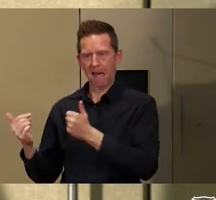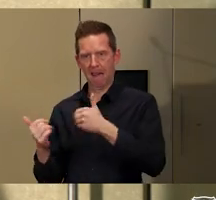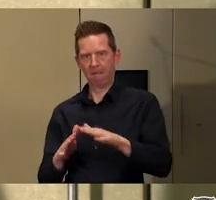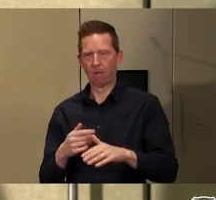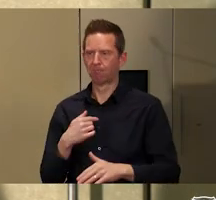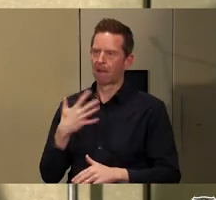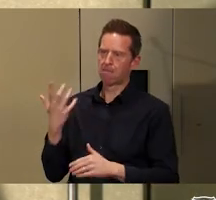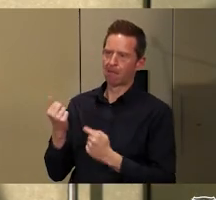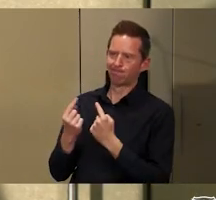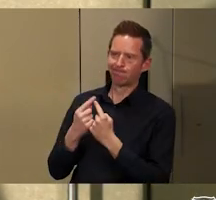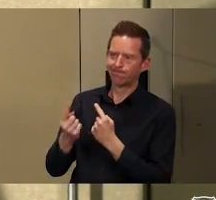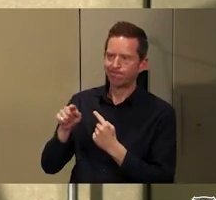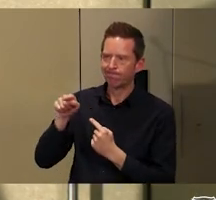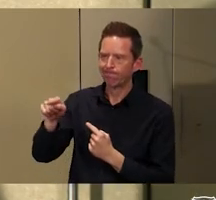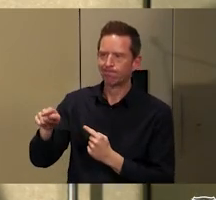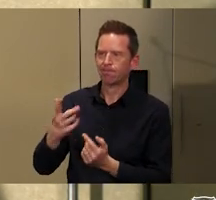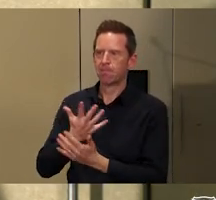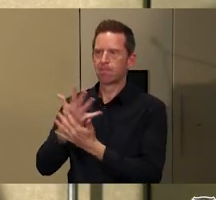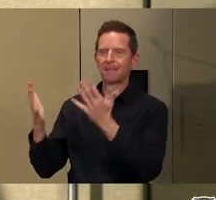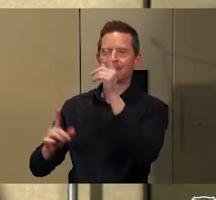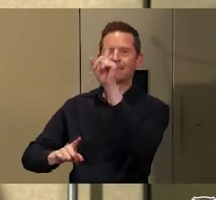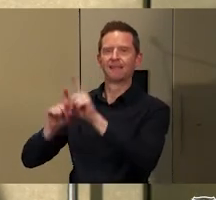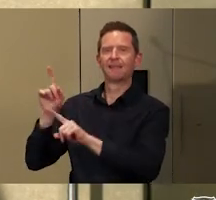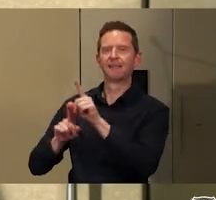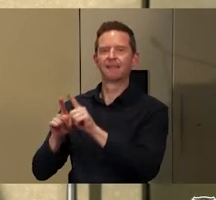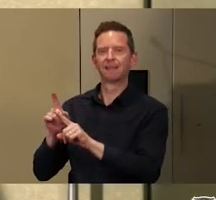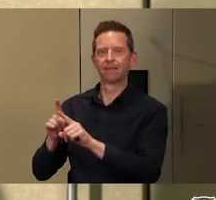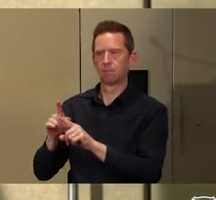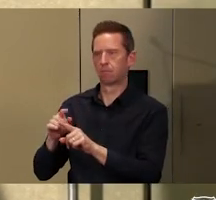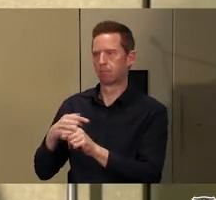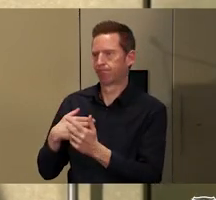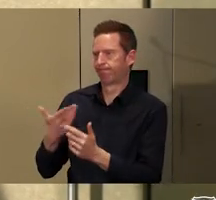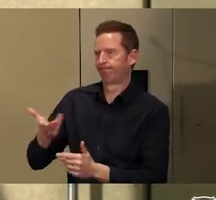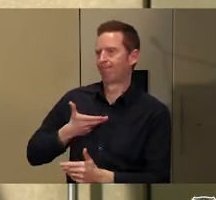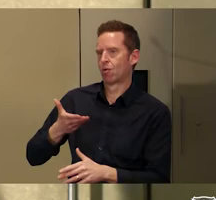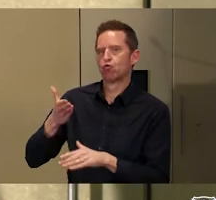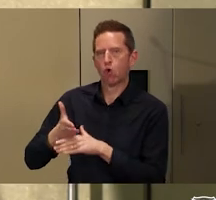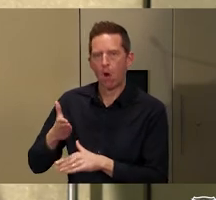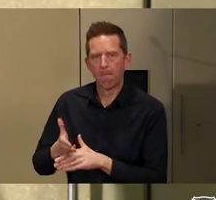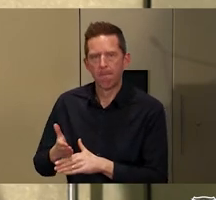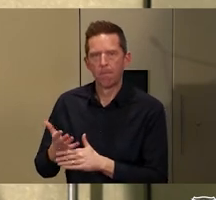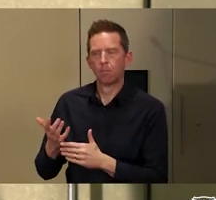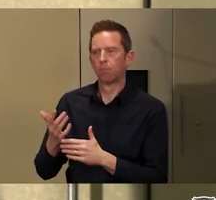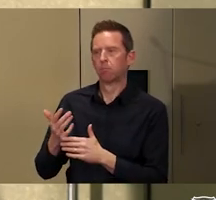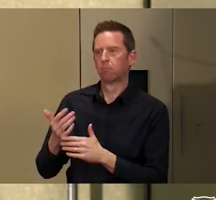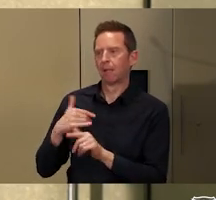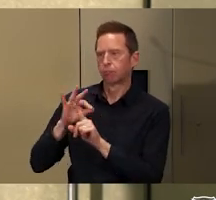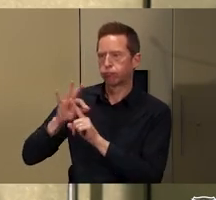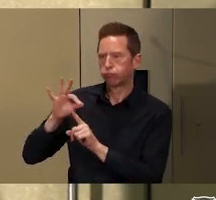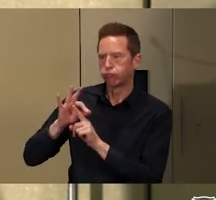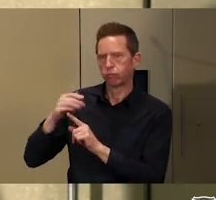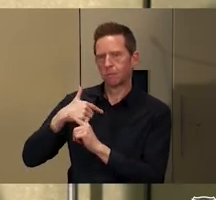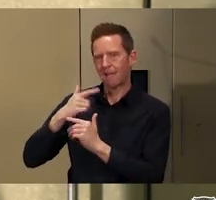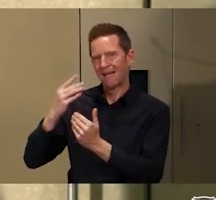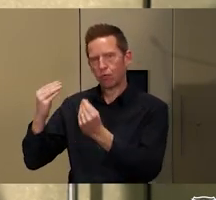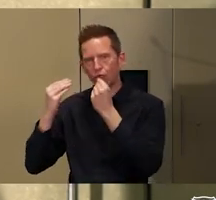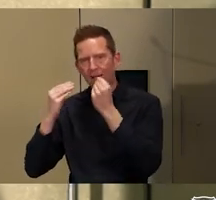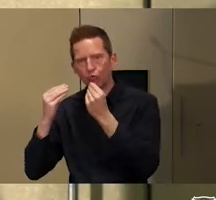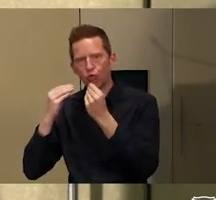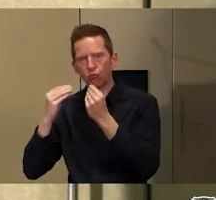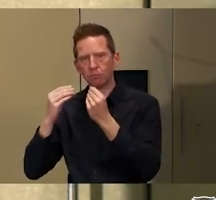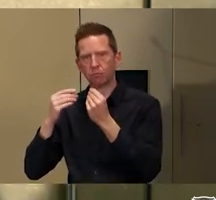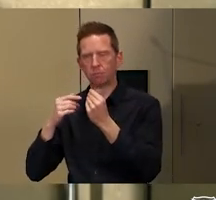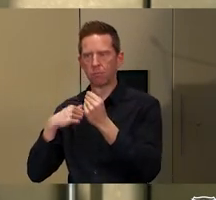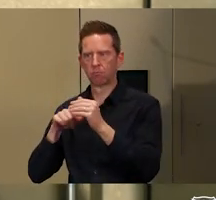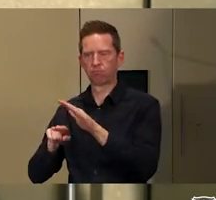major metropolitan city to gain employment and a high level of education. And I guess